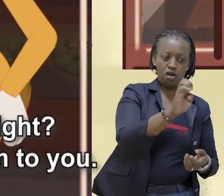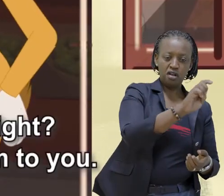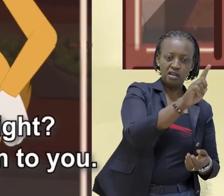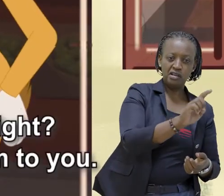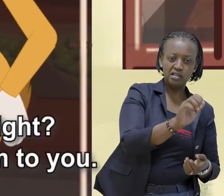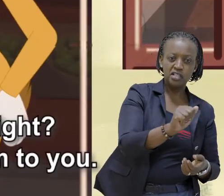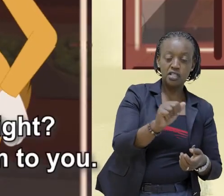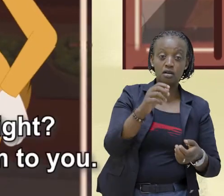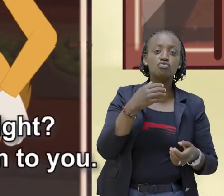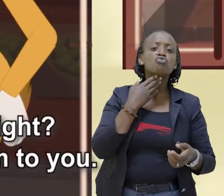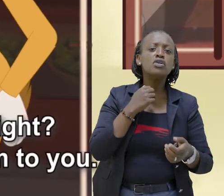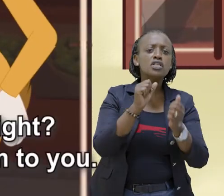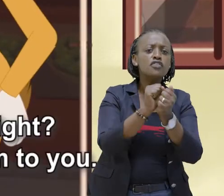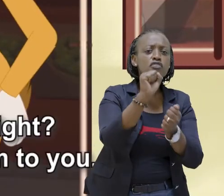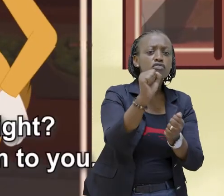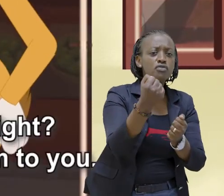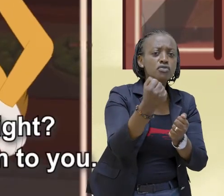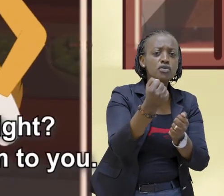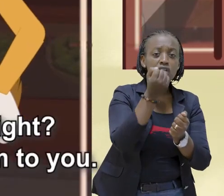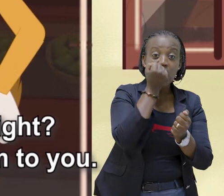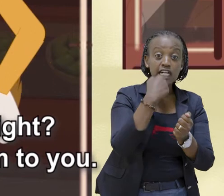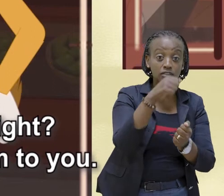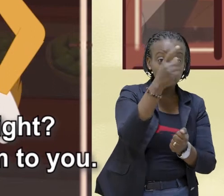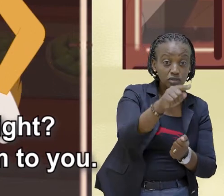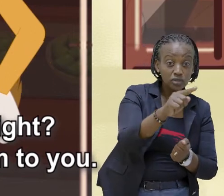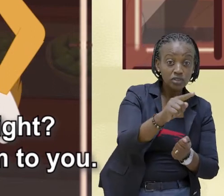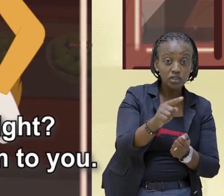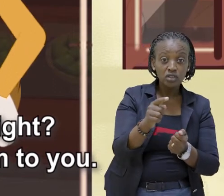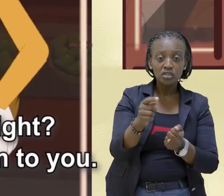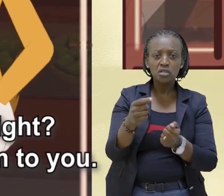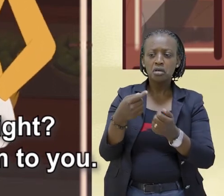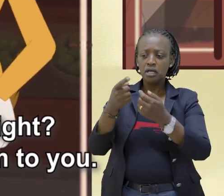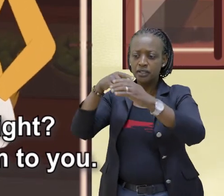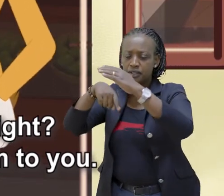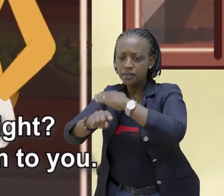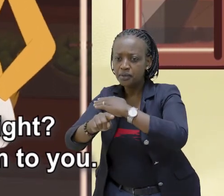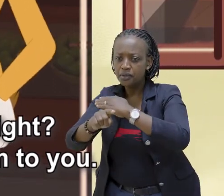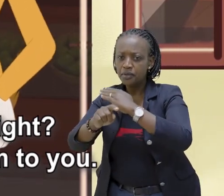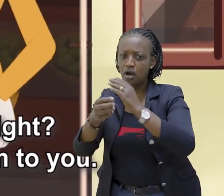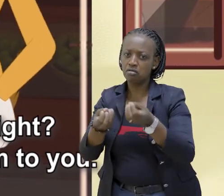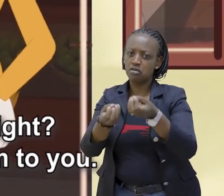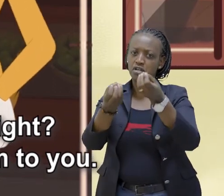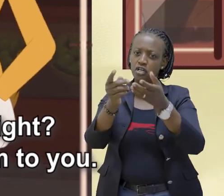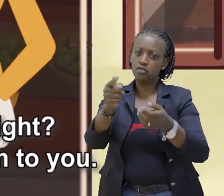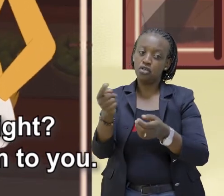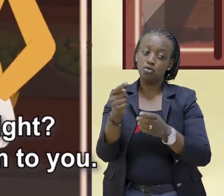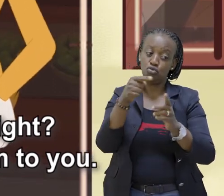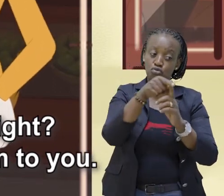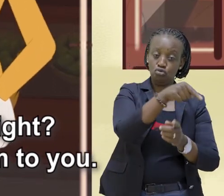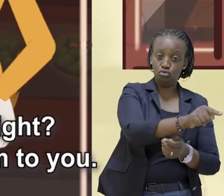Keza, you wanted 15 mangoes, right? Let us enter the shop so that I can give them to you